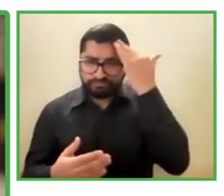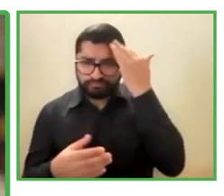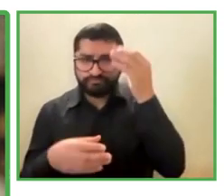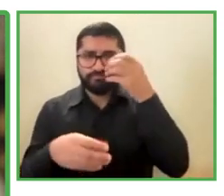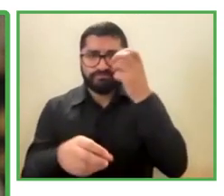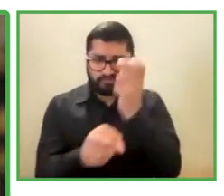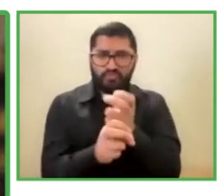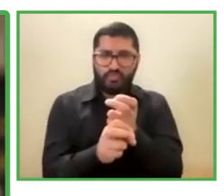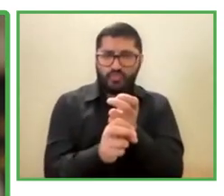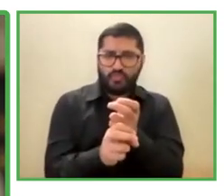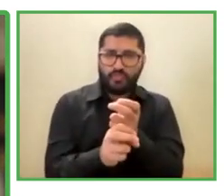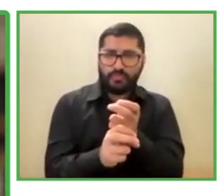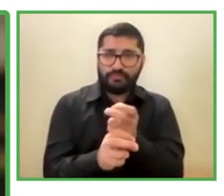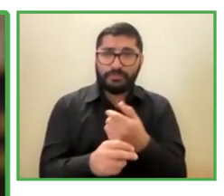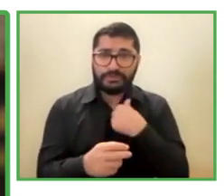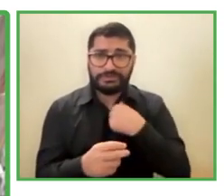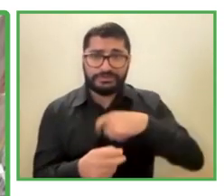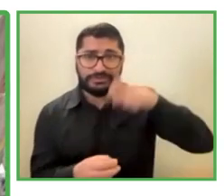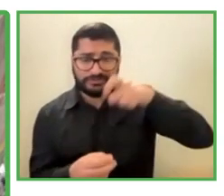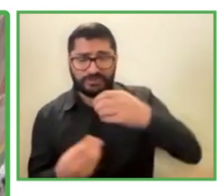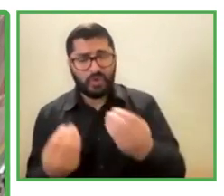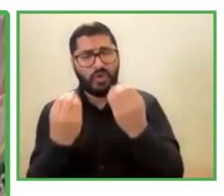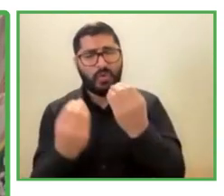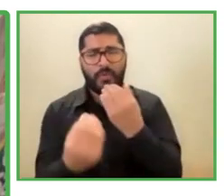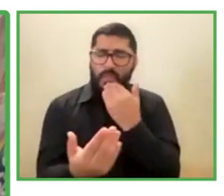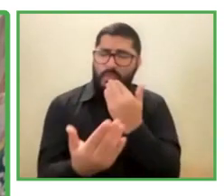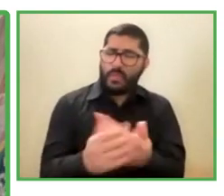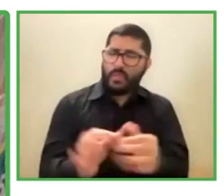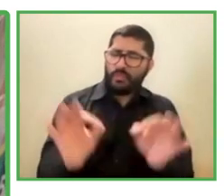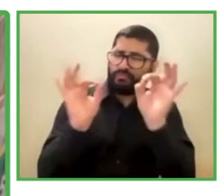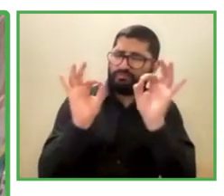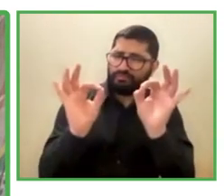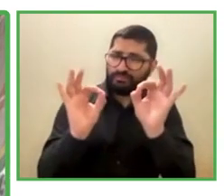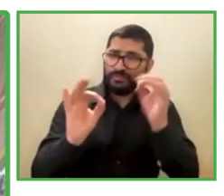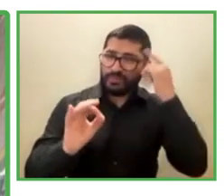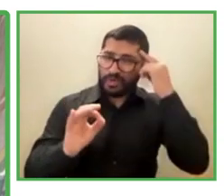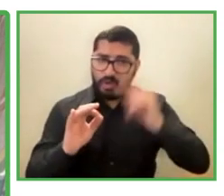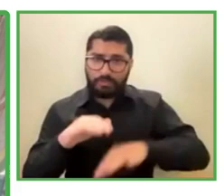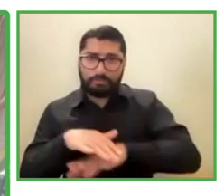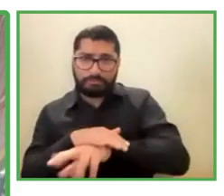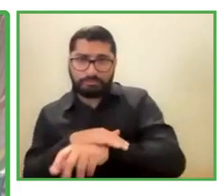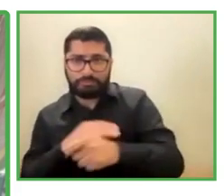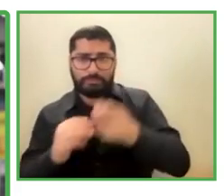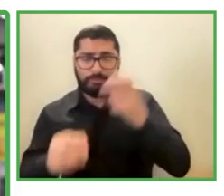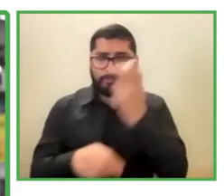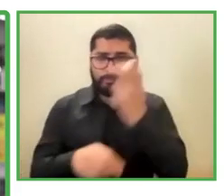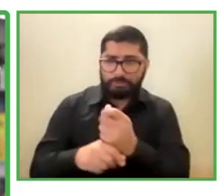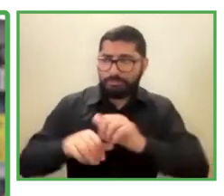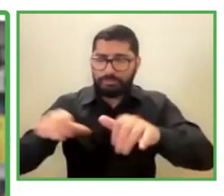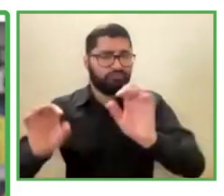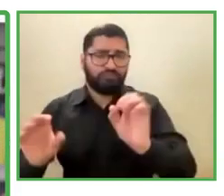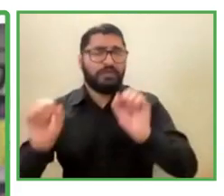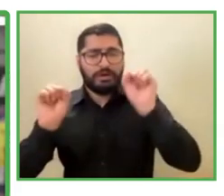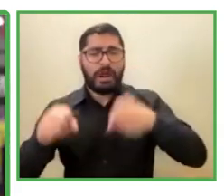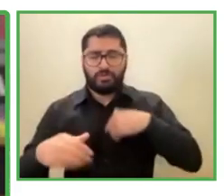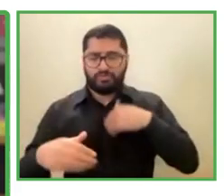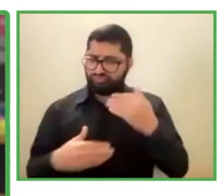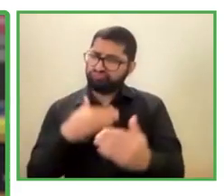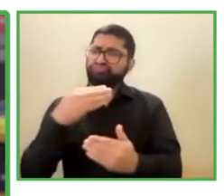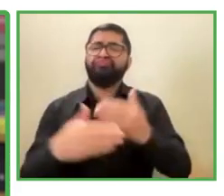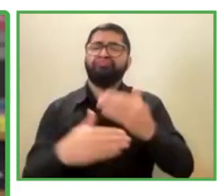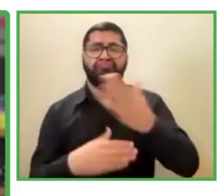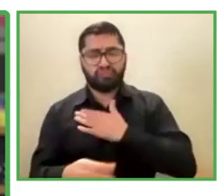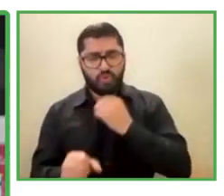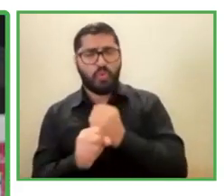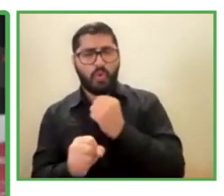very glad that they didn't take the opportunity of continuing working. I felt that they valued my work here, and that's